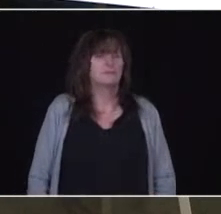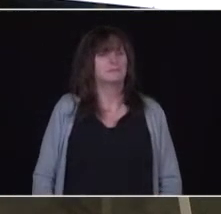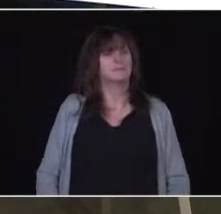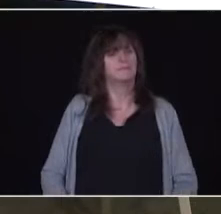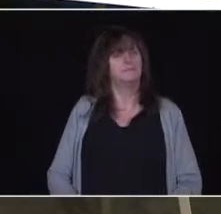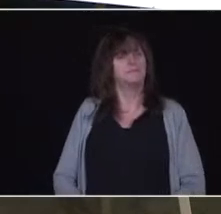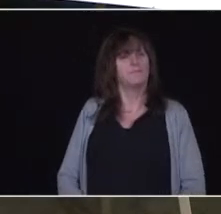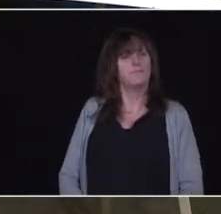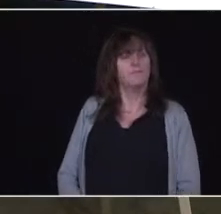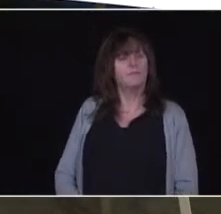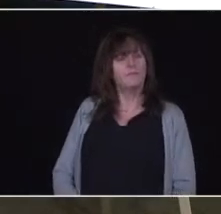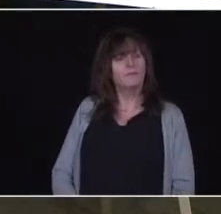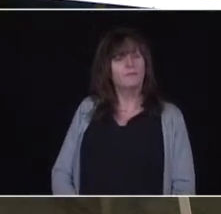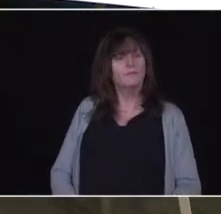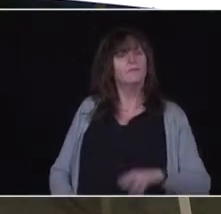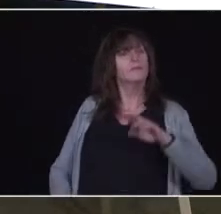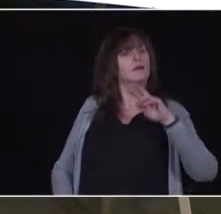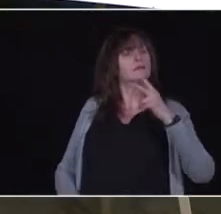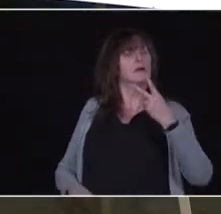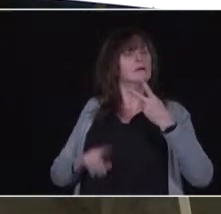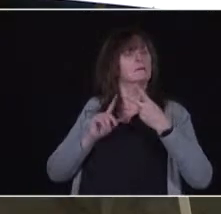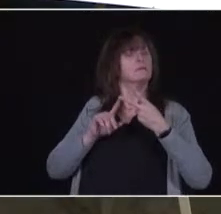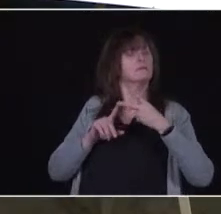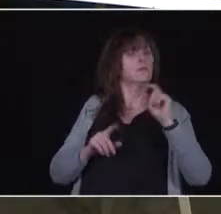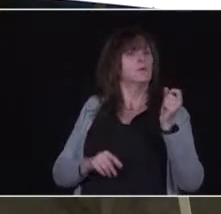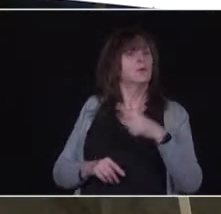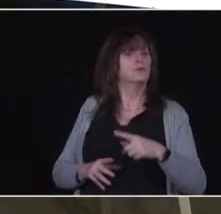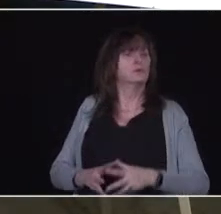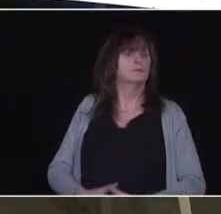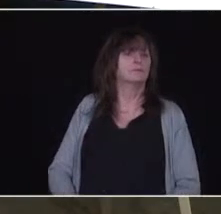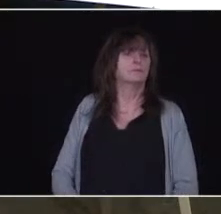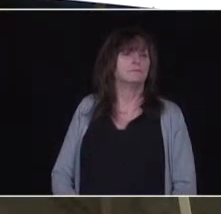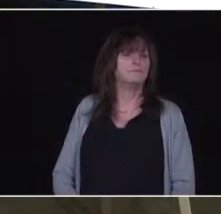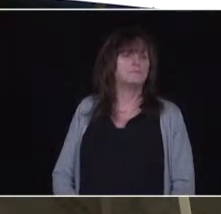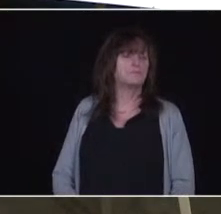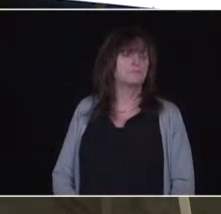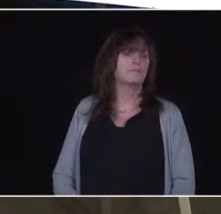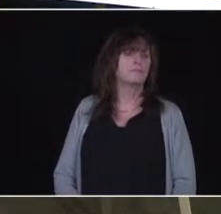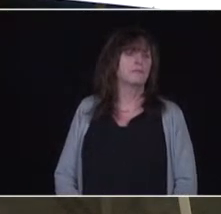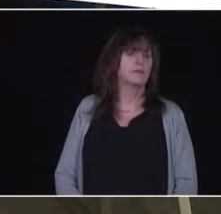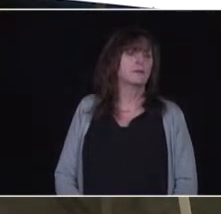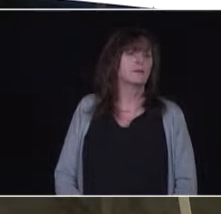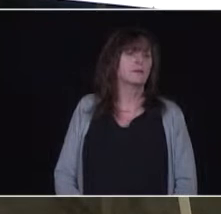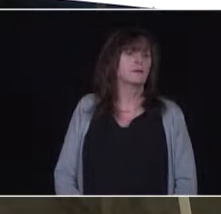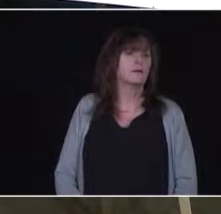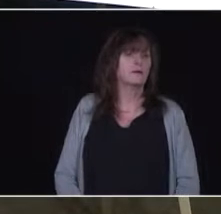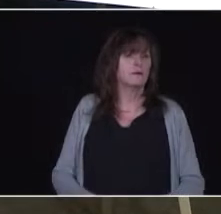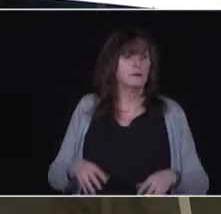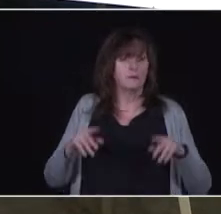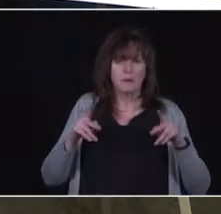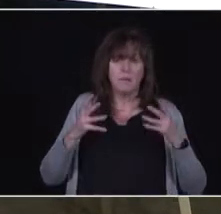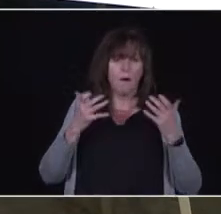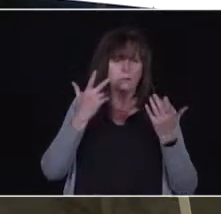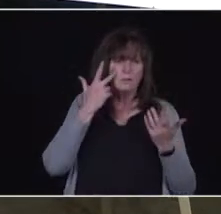government says that they are planning or they would like to see everyone vaccinated or at offer the vaccine by September. Can Ontario realistically, given